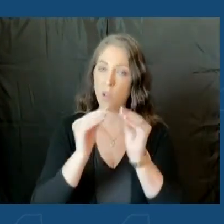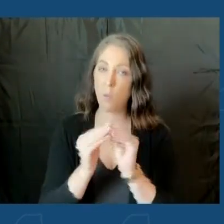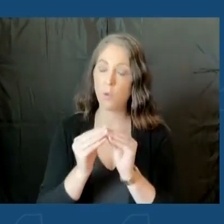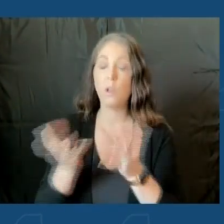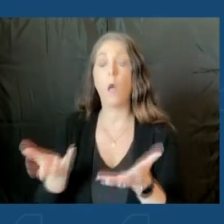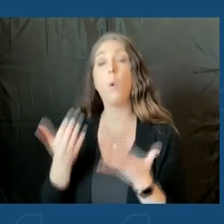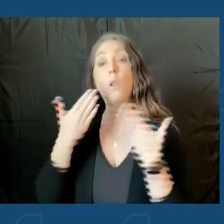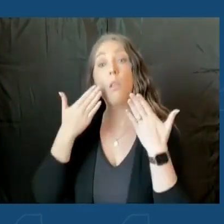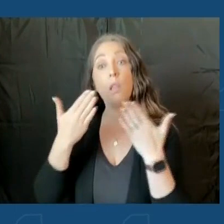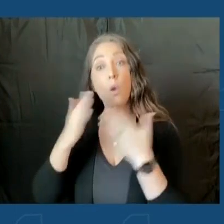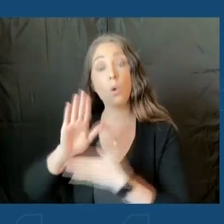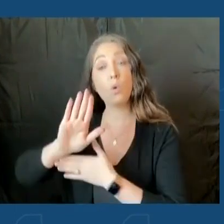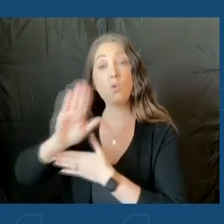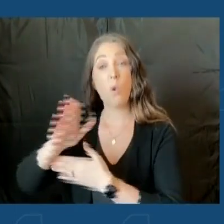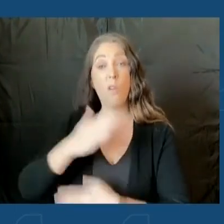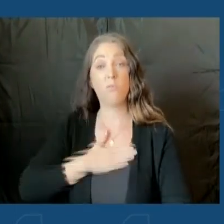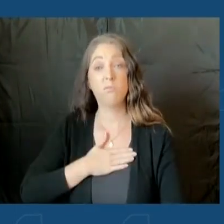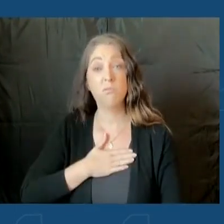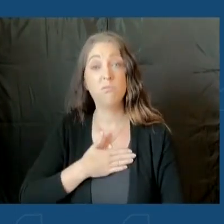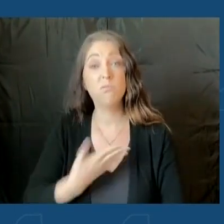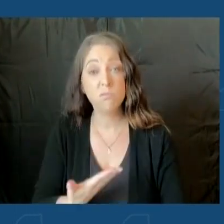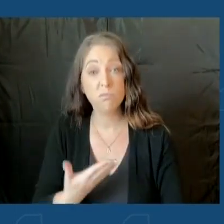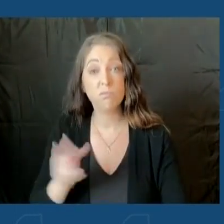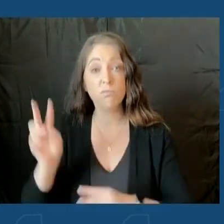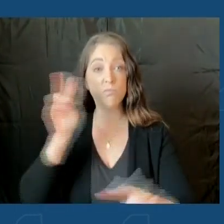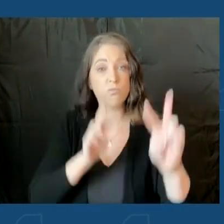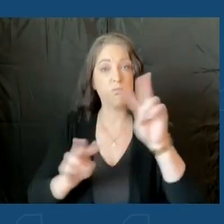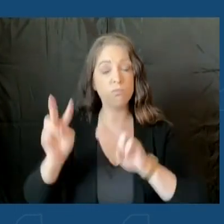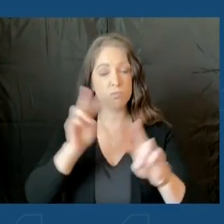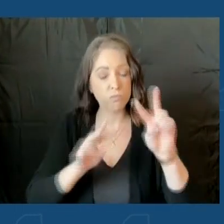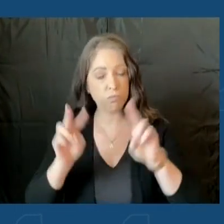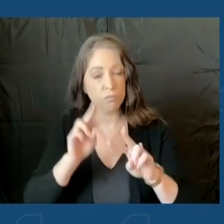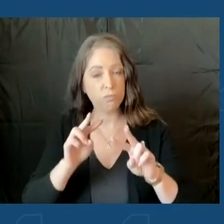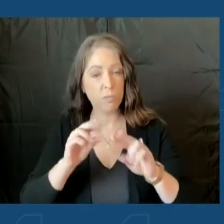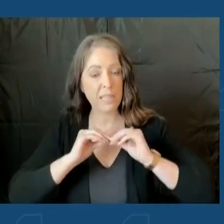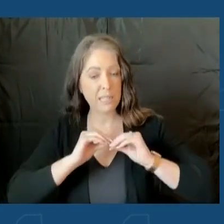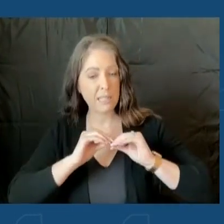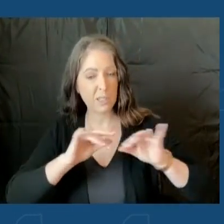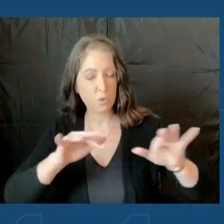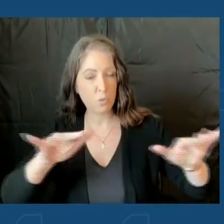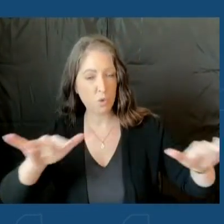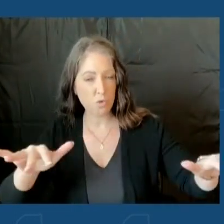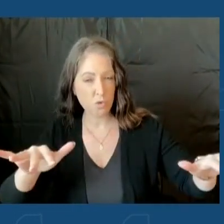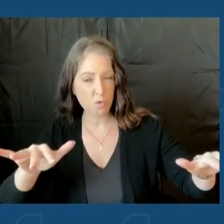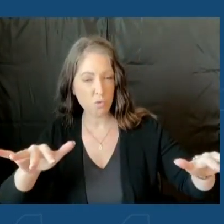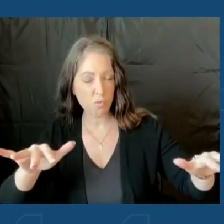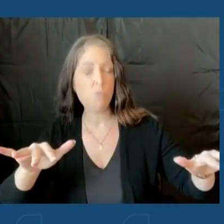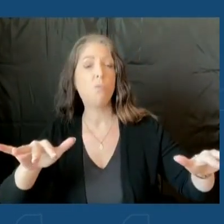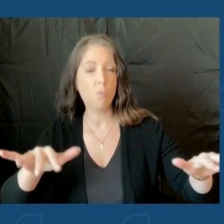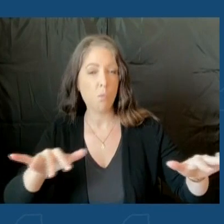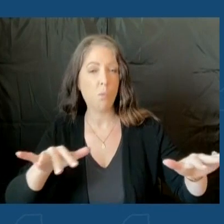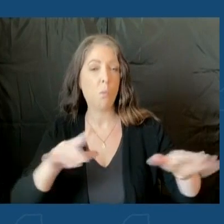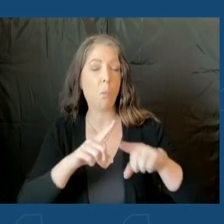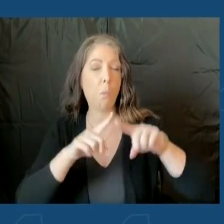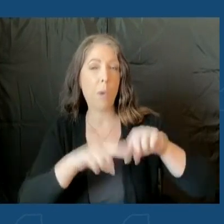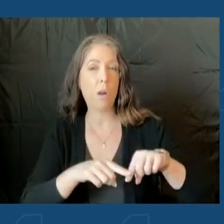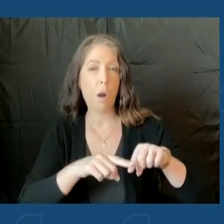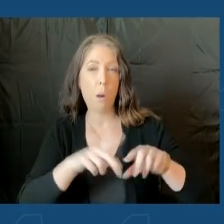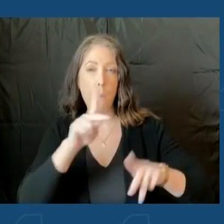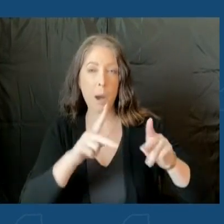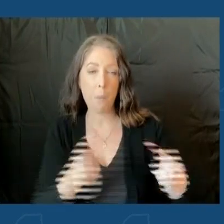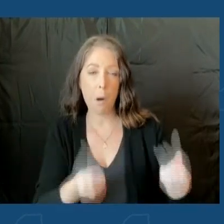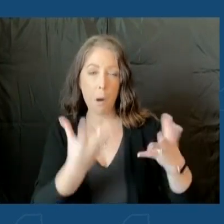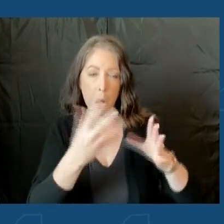for your willingness to, you know, look at the normal distribution based on population, but also recognizing that we have